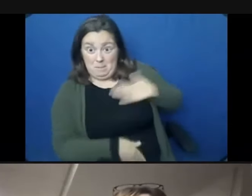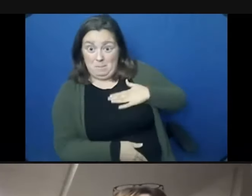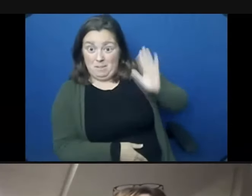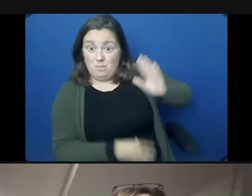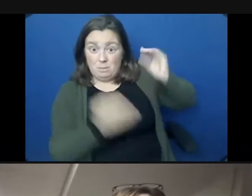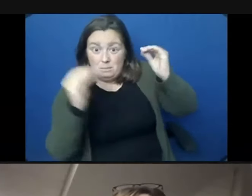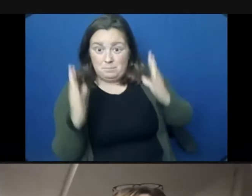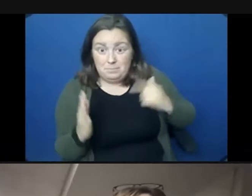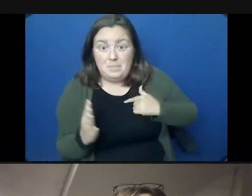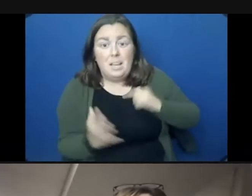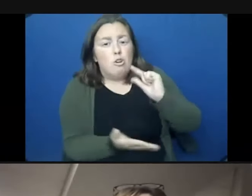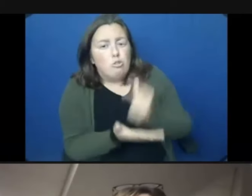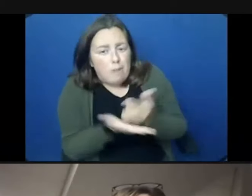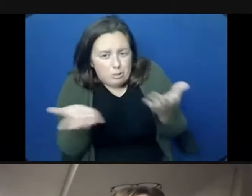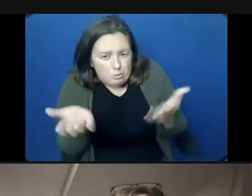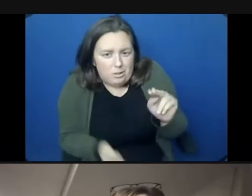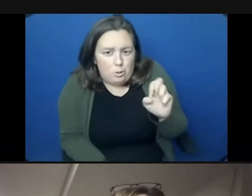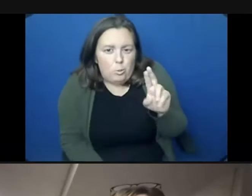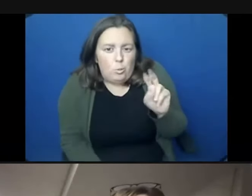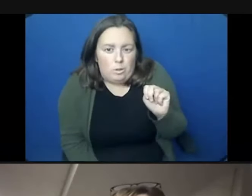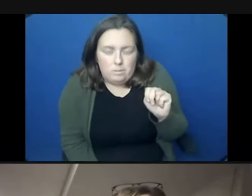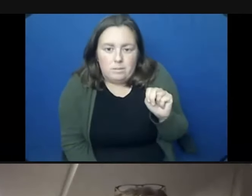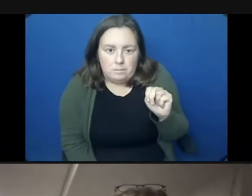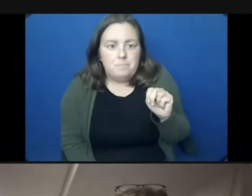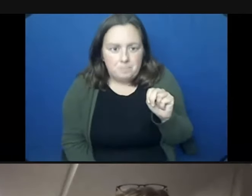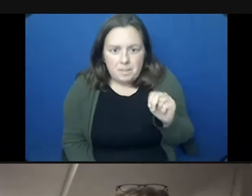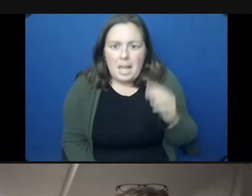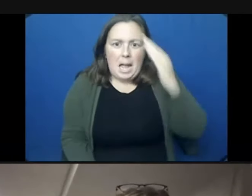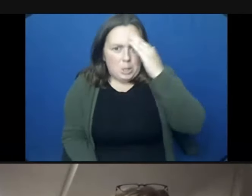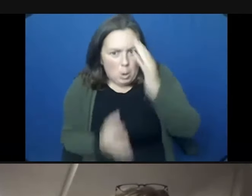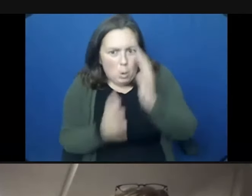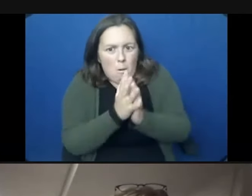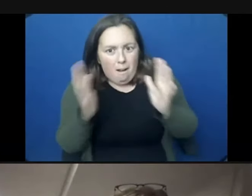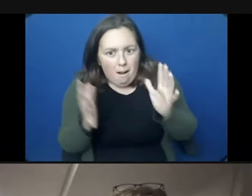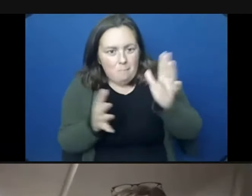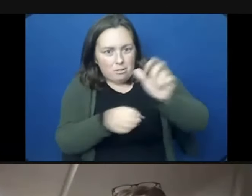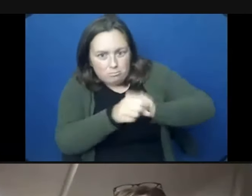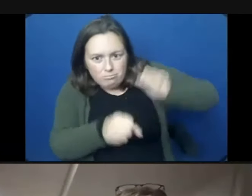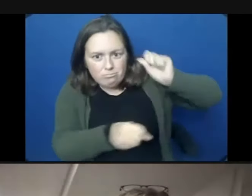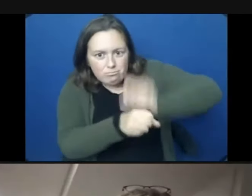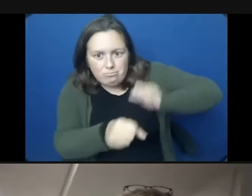know how this community works. I know what the people, and the people behind me put into what they're doing.